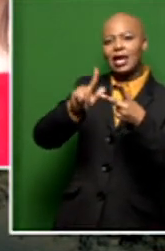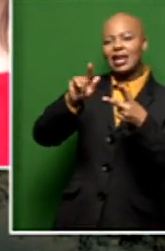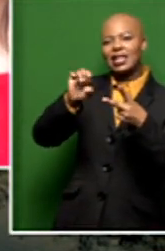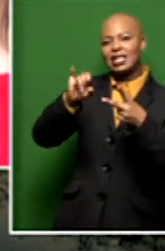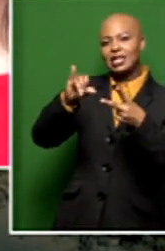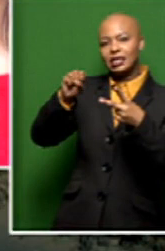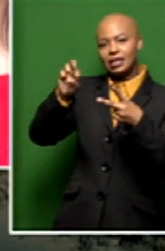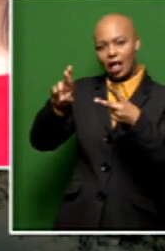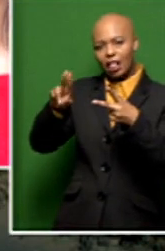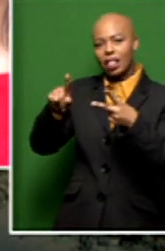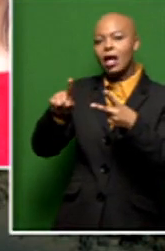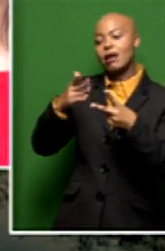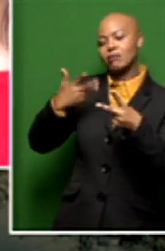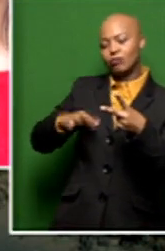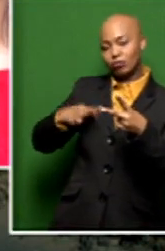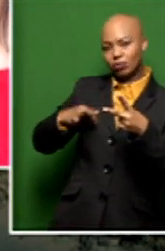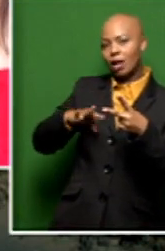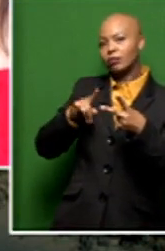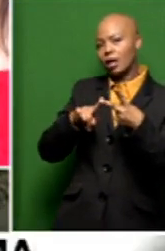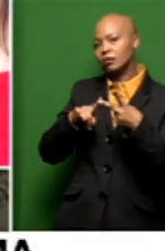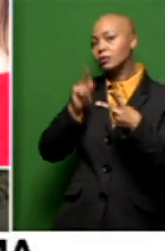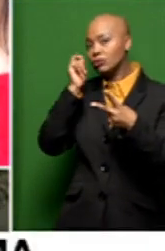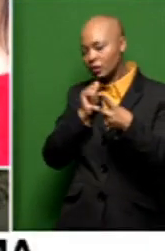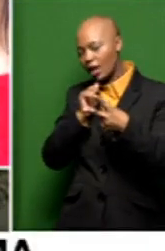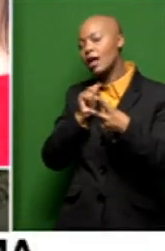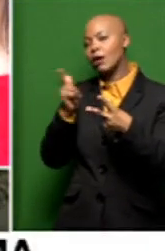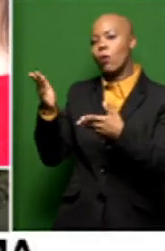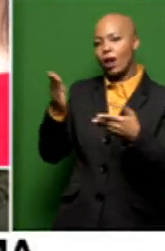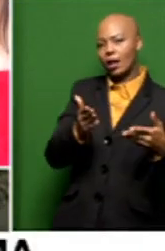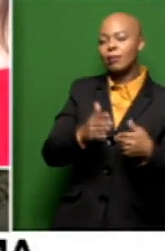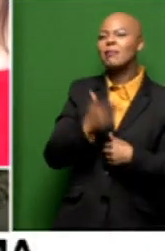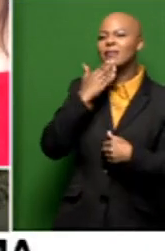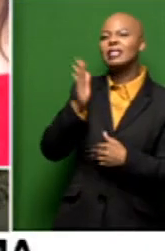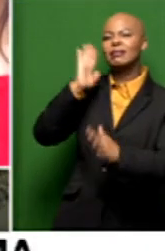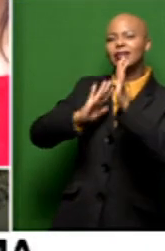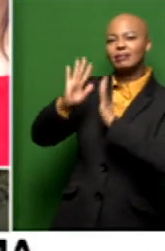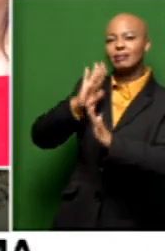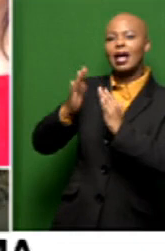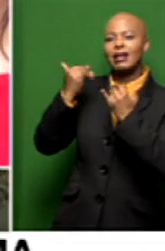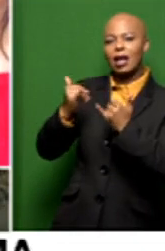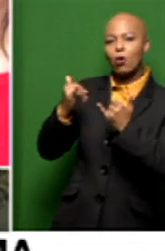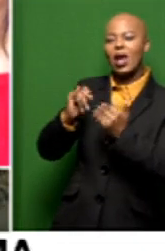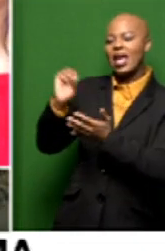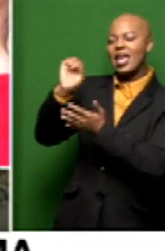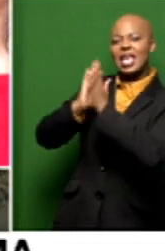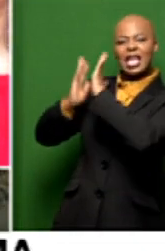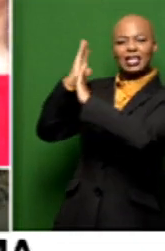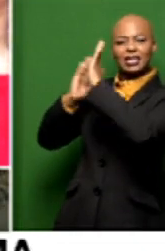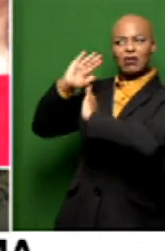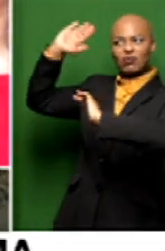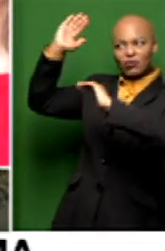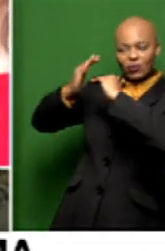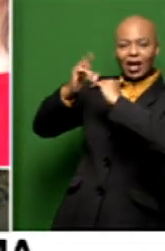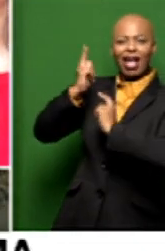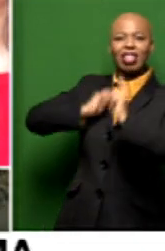gentlemen, good morning. Welcome to Morning Live. Nikki, I want to start with you. Give us a brief history into the iconic Luxorama theater and